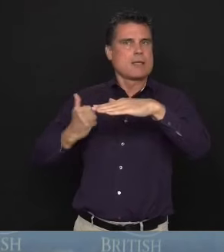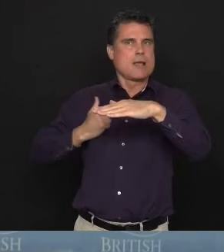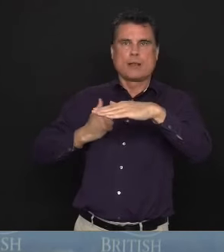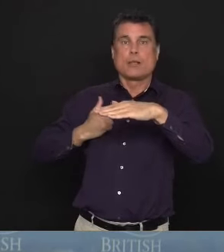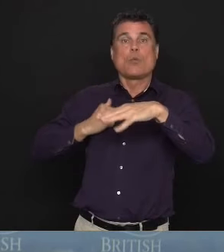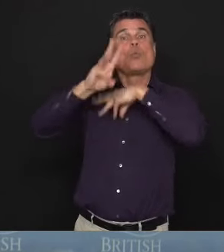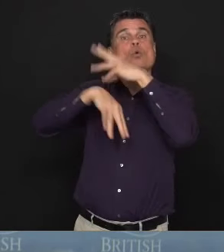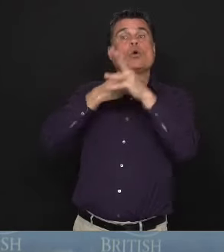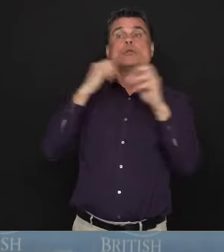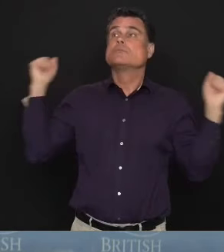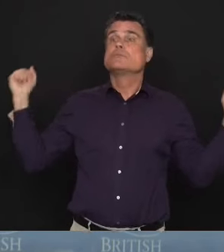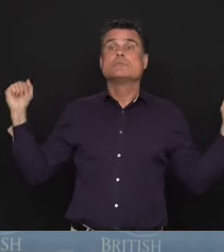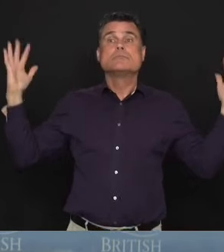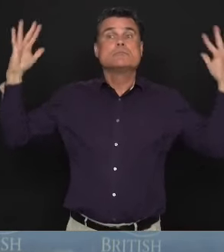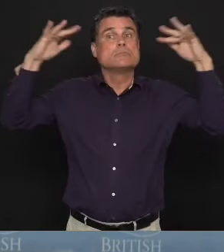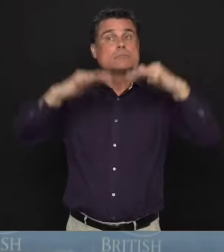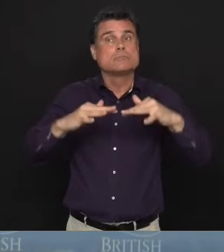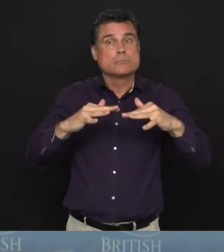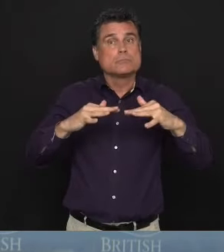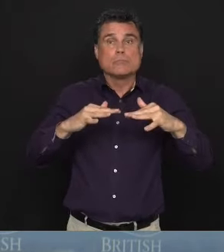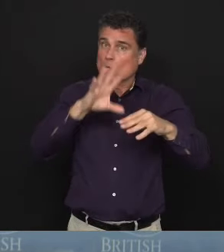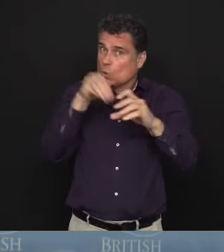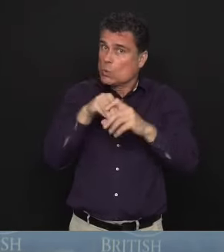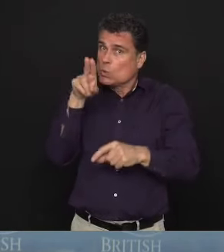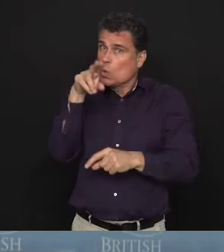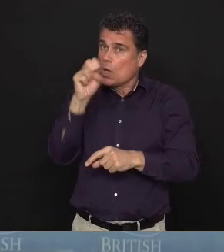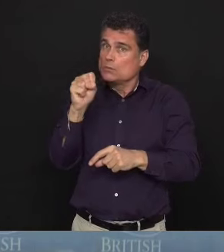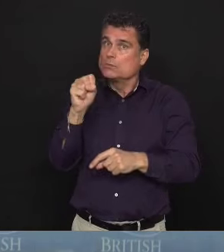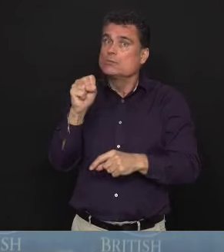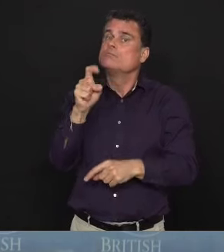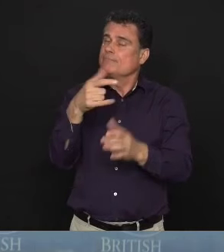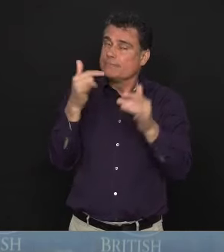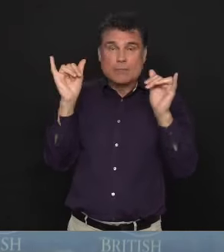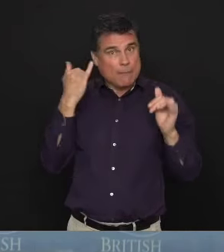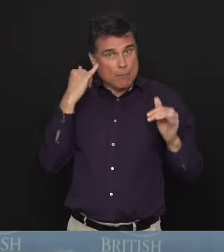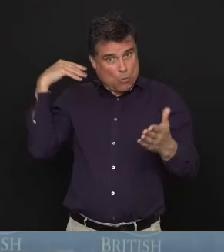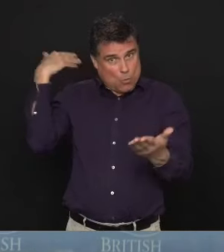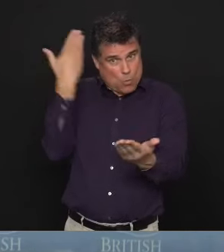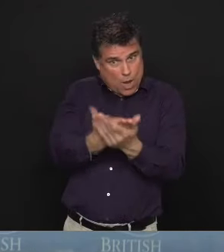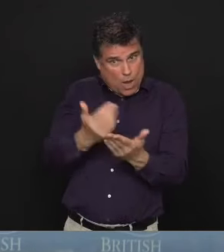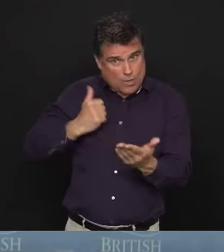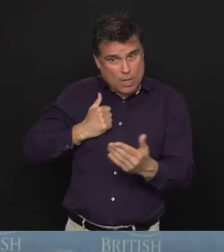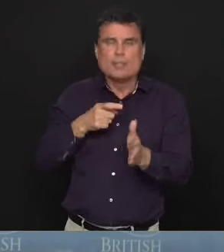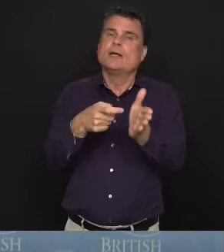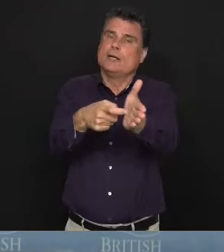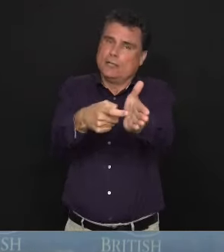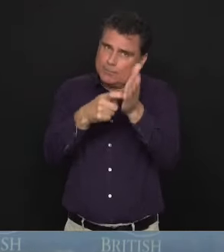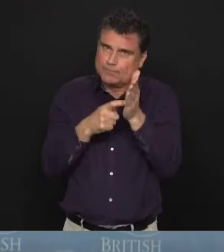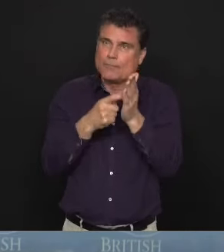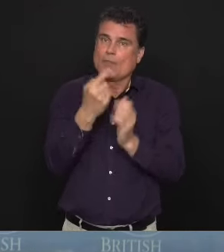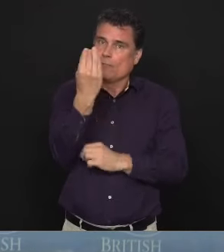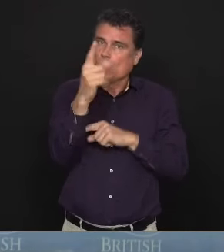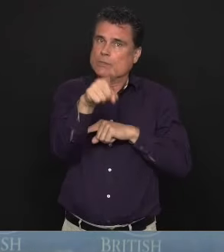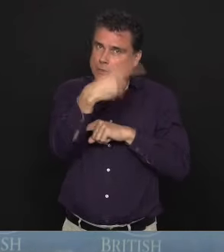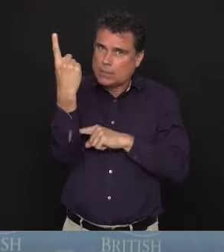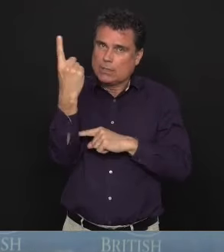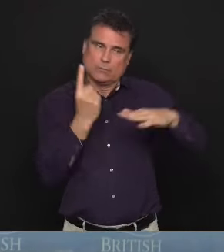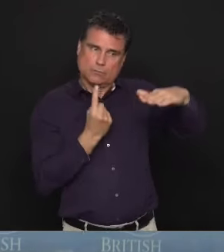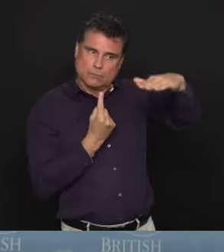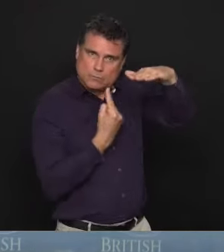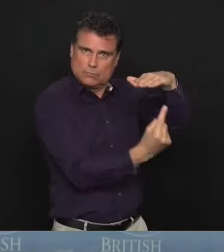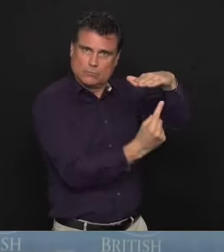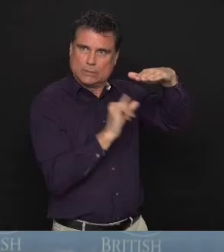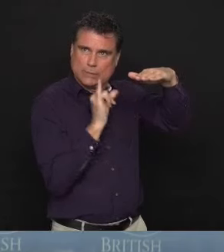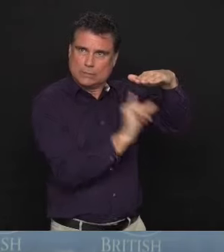required to be self-quarantined for 14 days. And that means having a proper plan